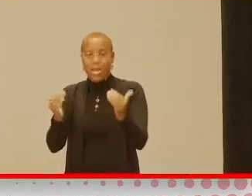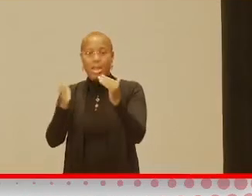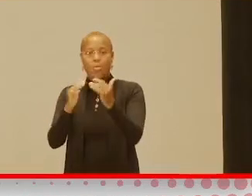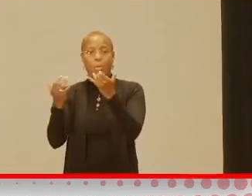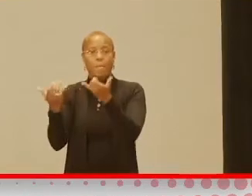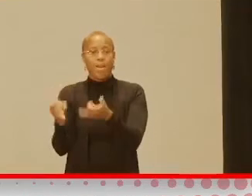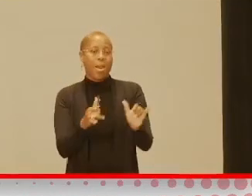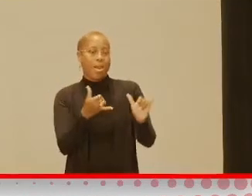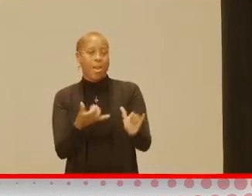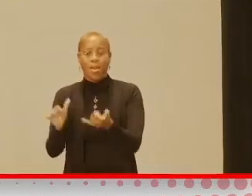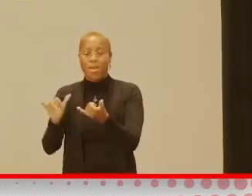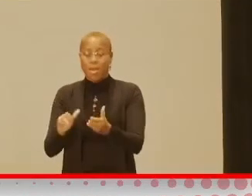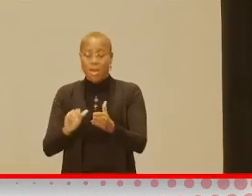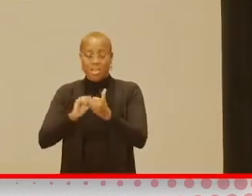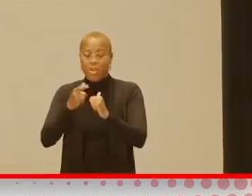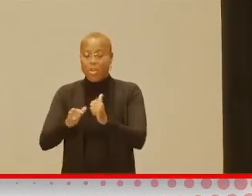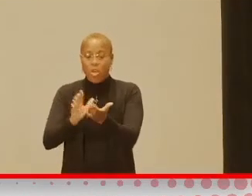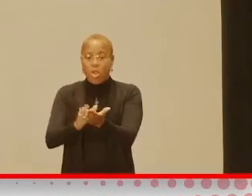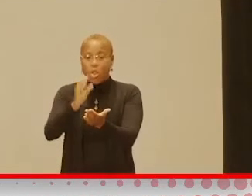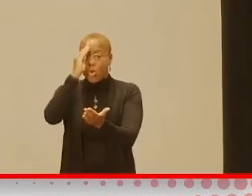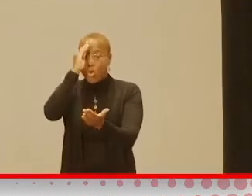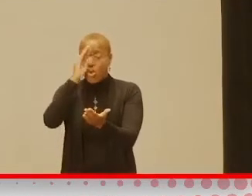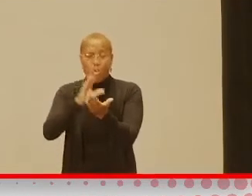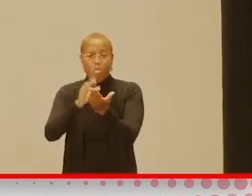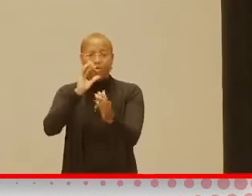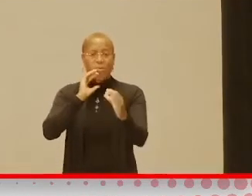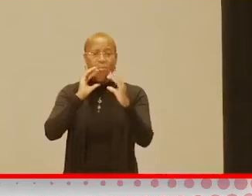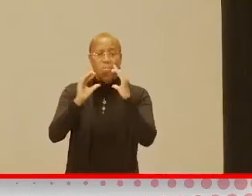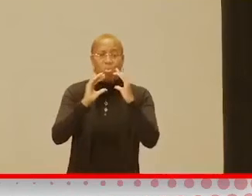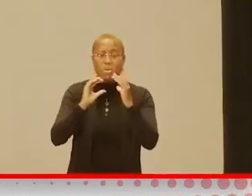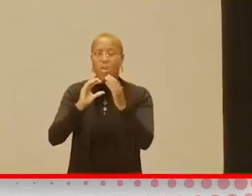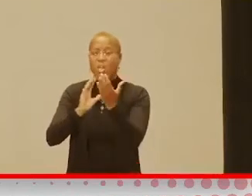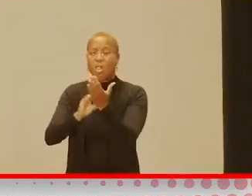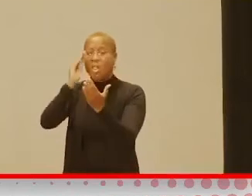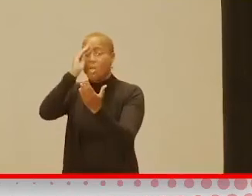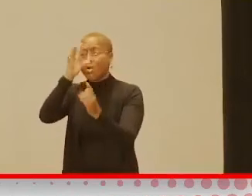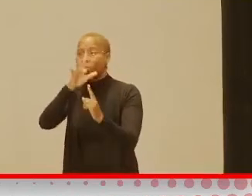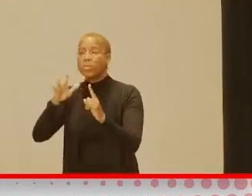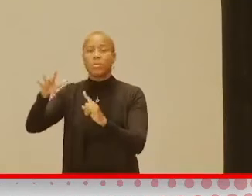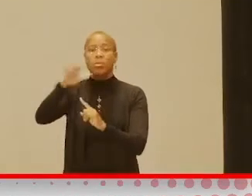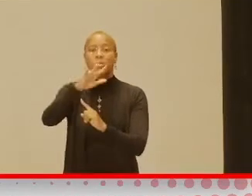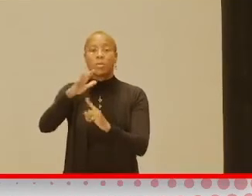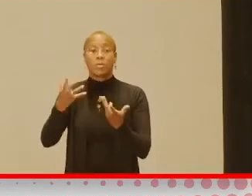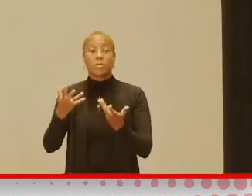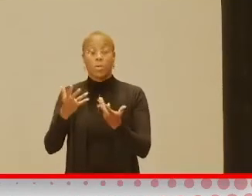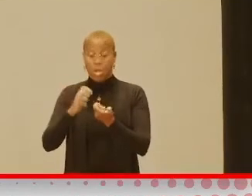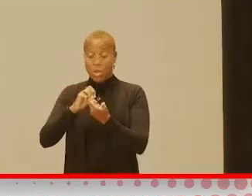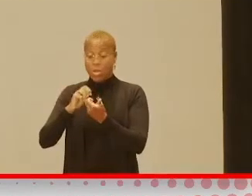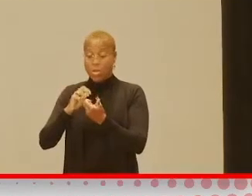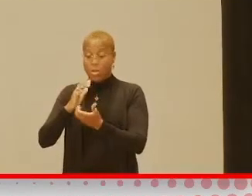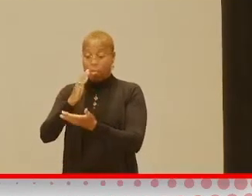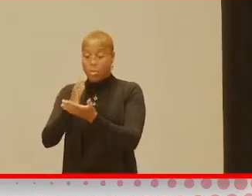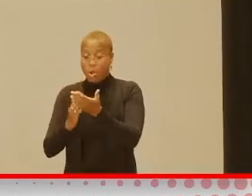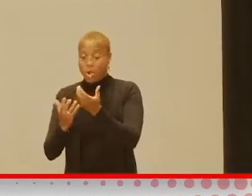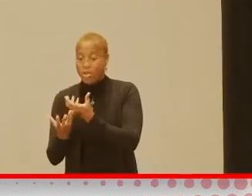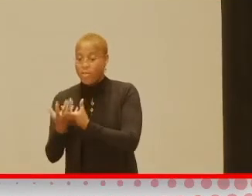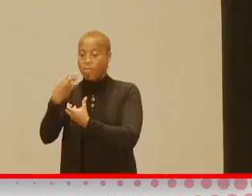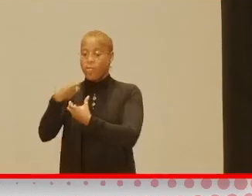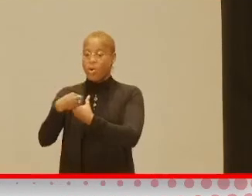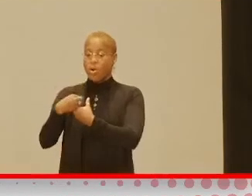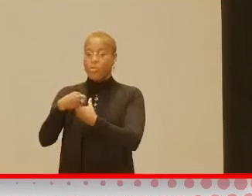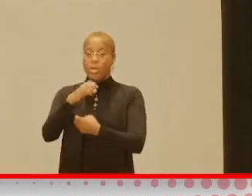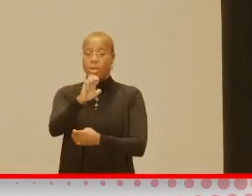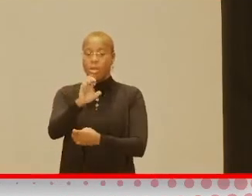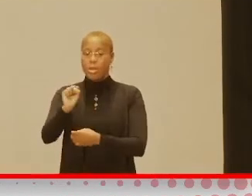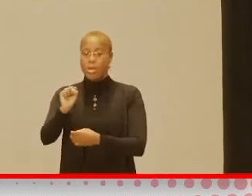And that's how they learn to communicate. And that's how they learn about life. So part of what we do in early steps is help to kind